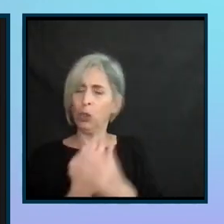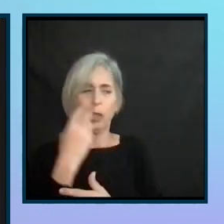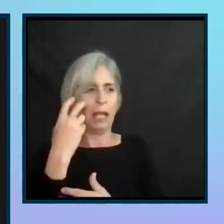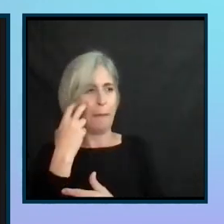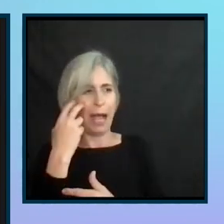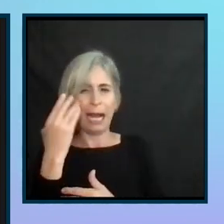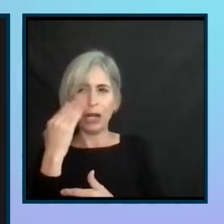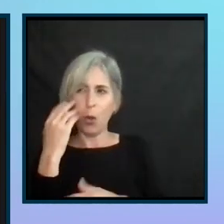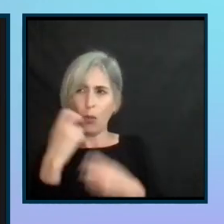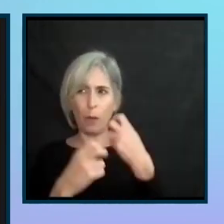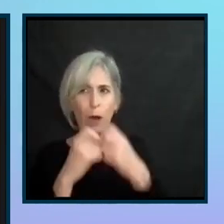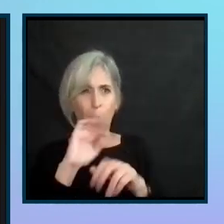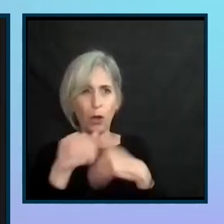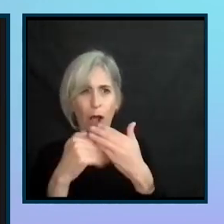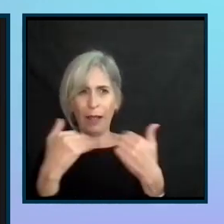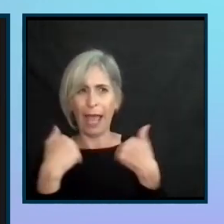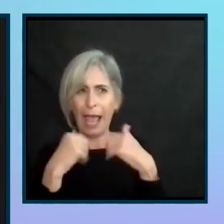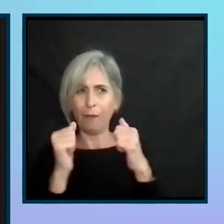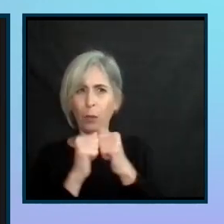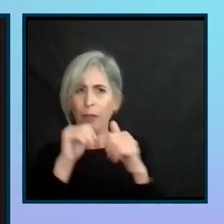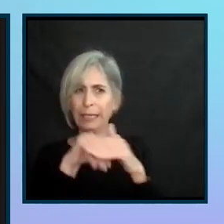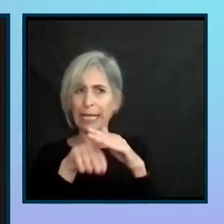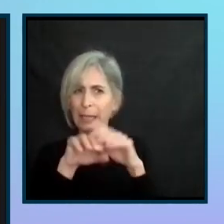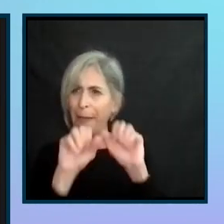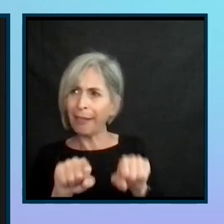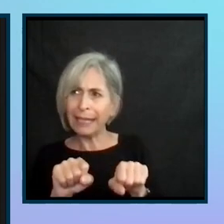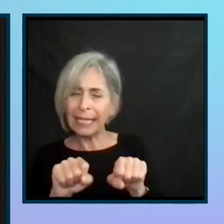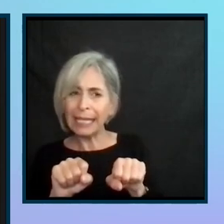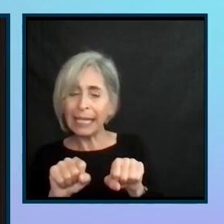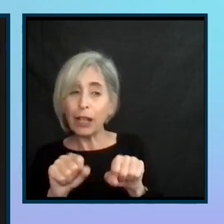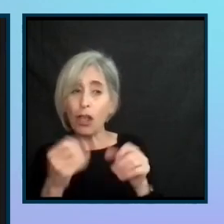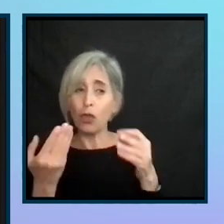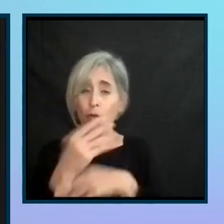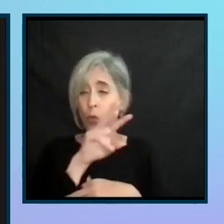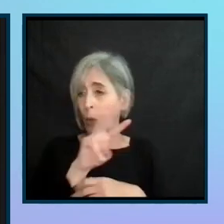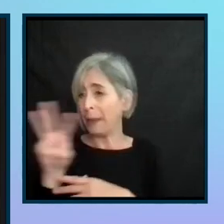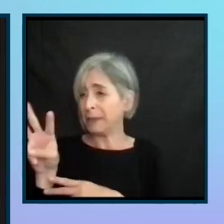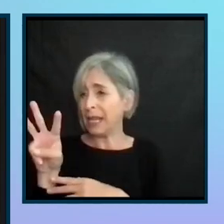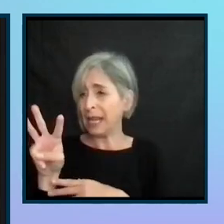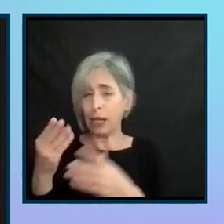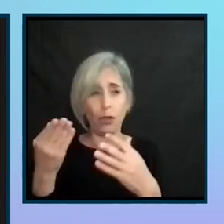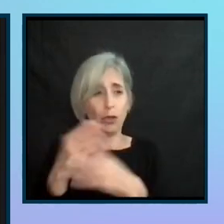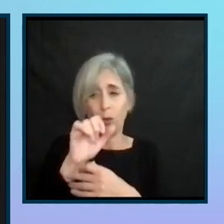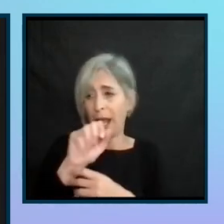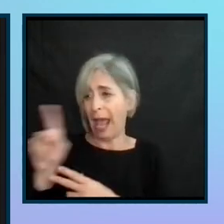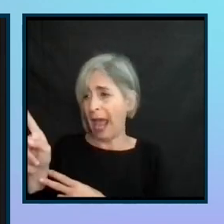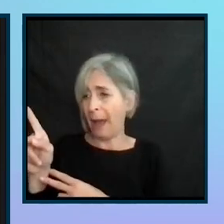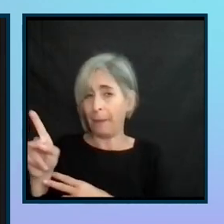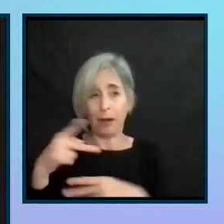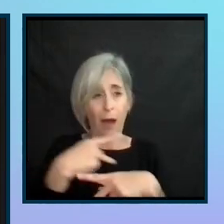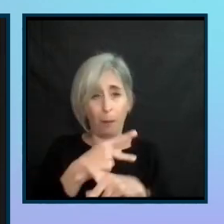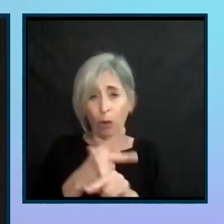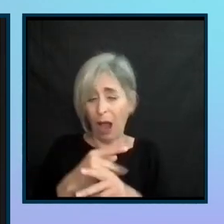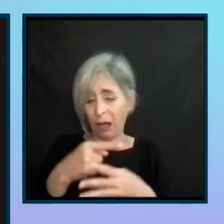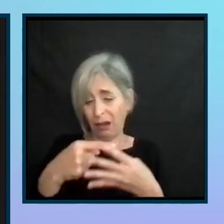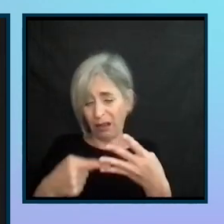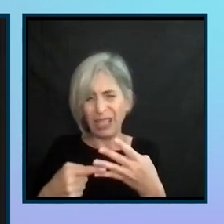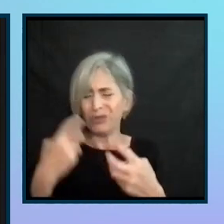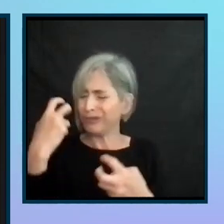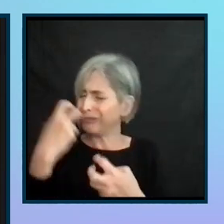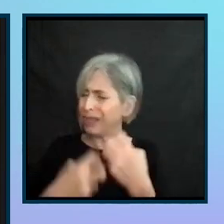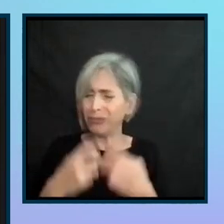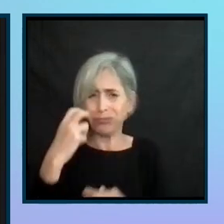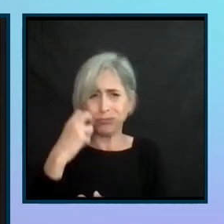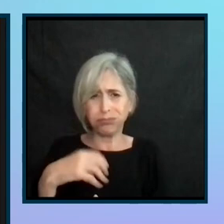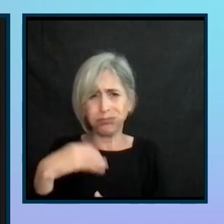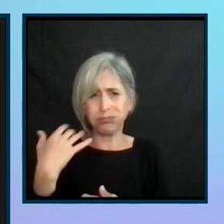problems we all had with accessibility. If it came through a website, through an app, through a product, it was tough. And I